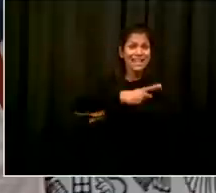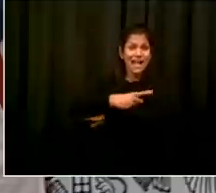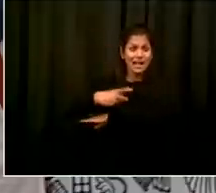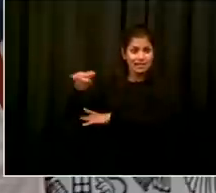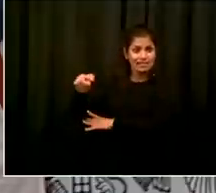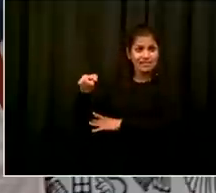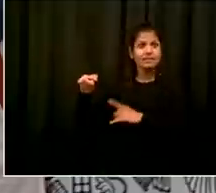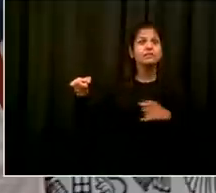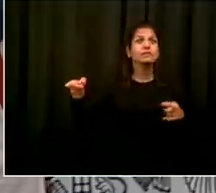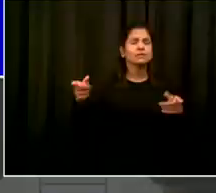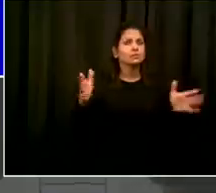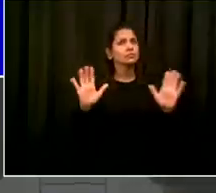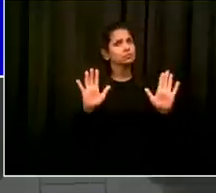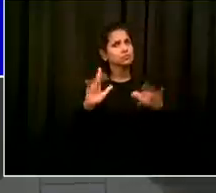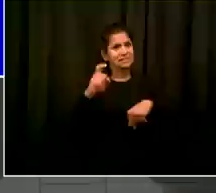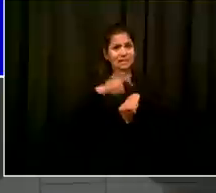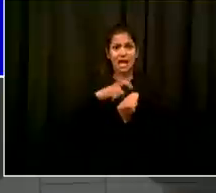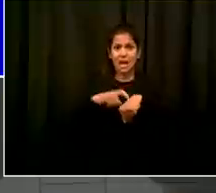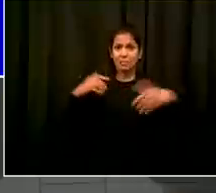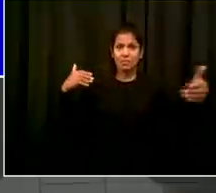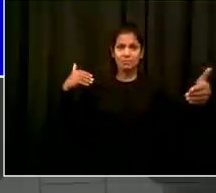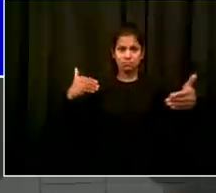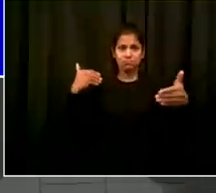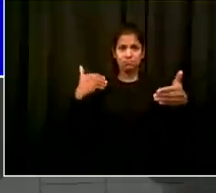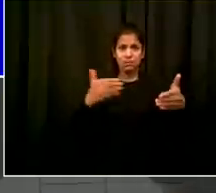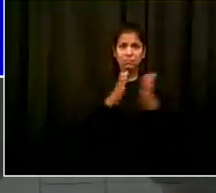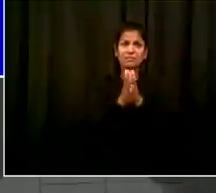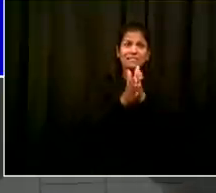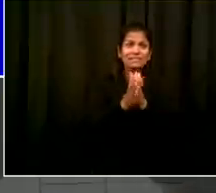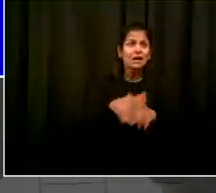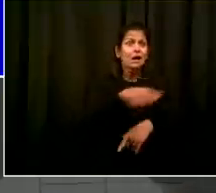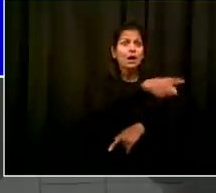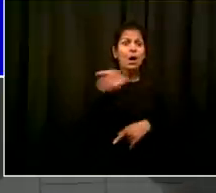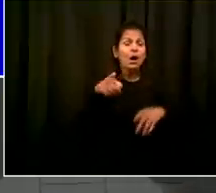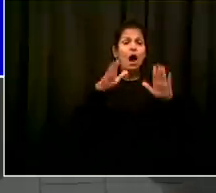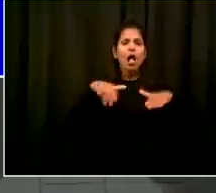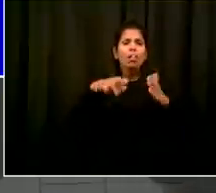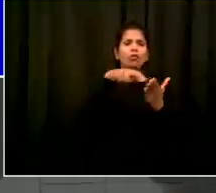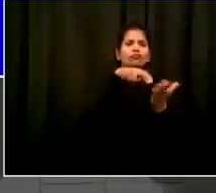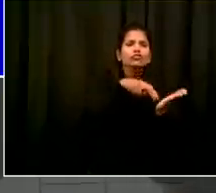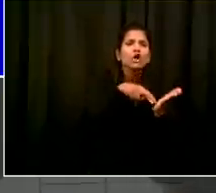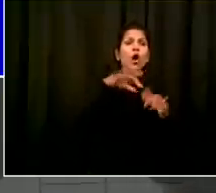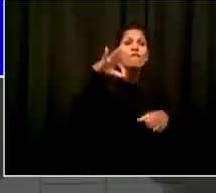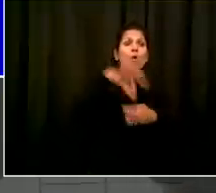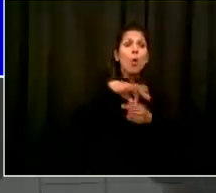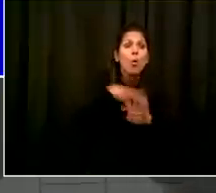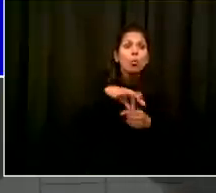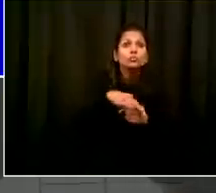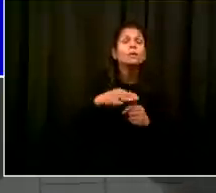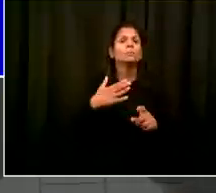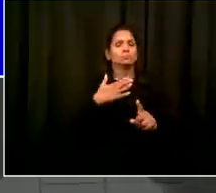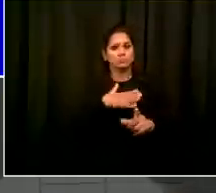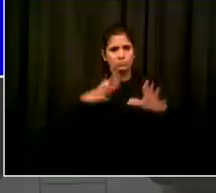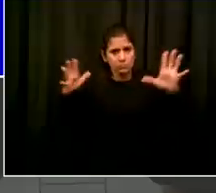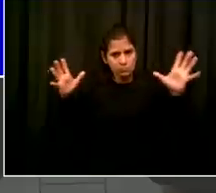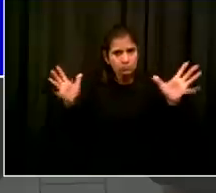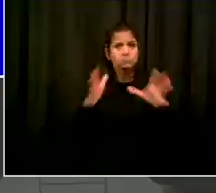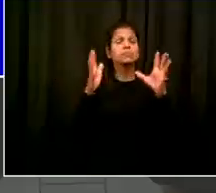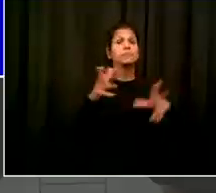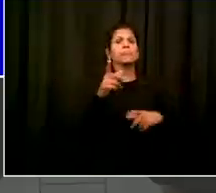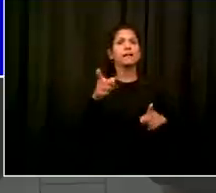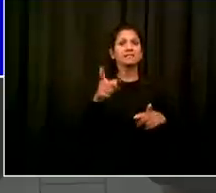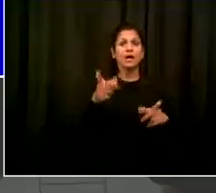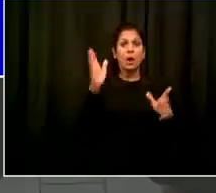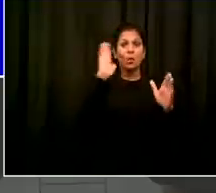registration deadline it's really important everyone should be a part of this election whatever you believe whatever you feel everyone should be in the game